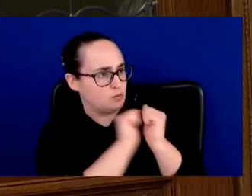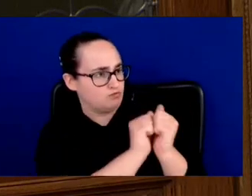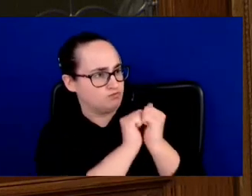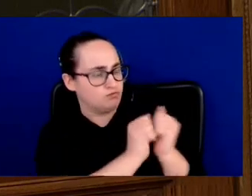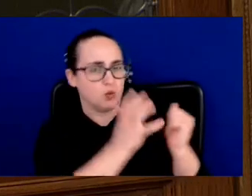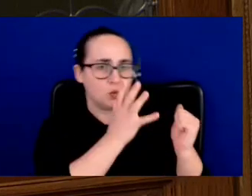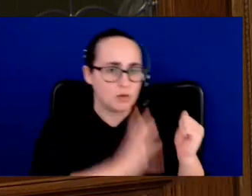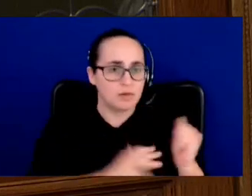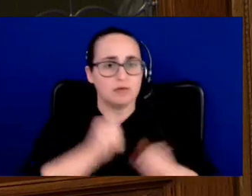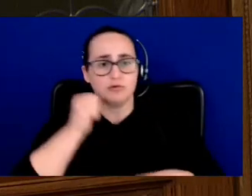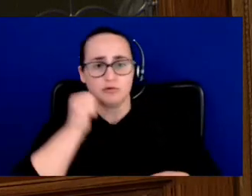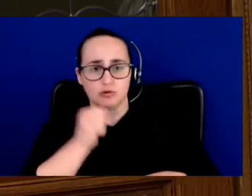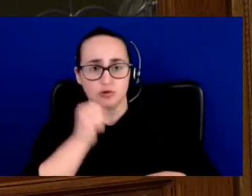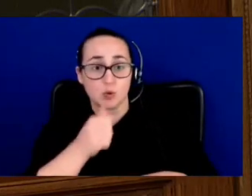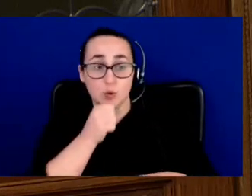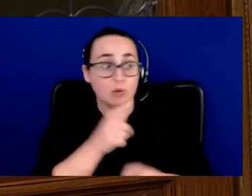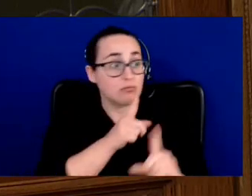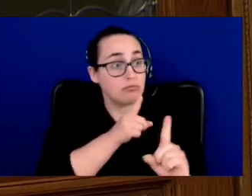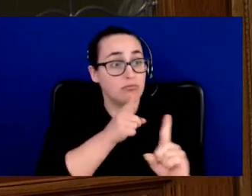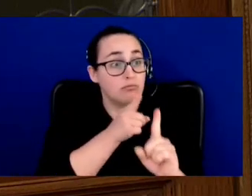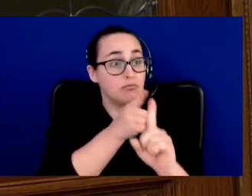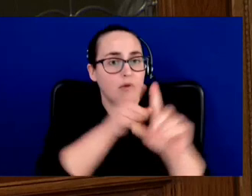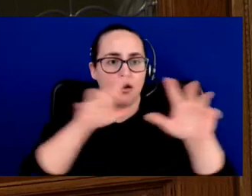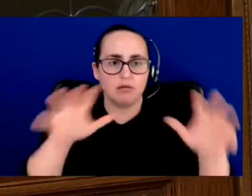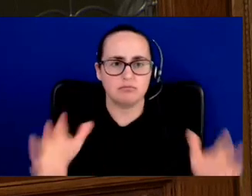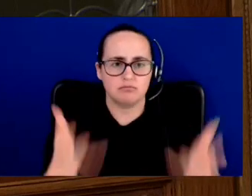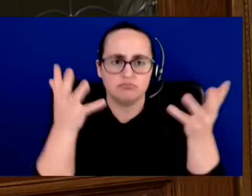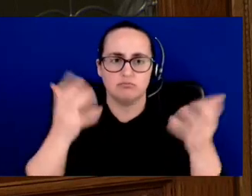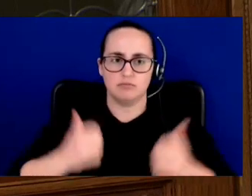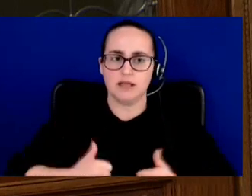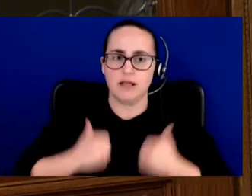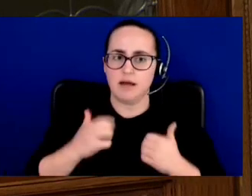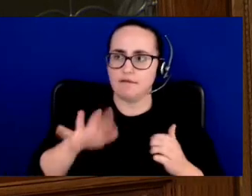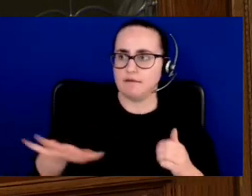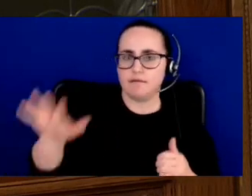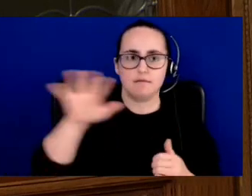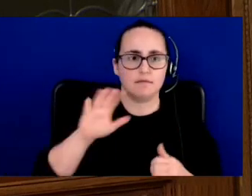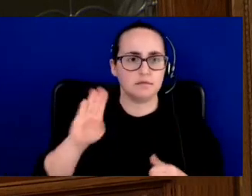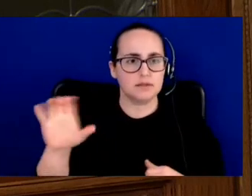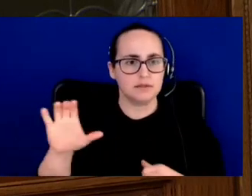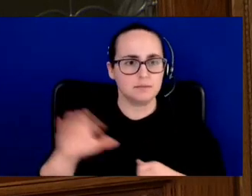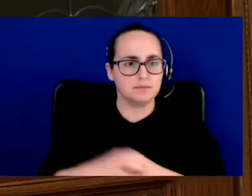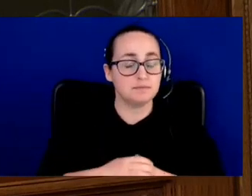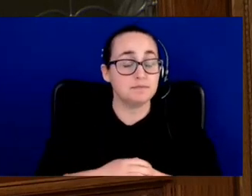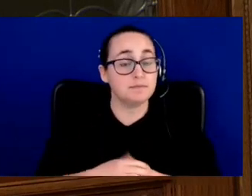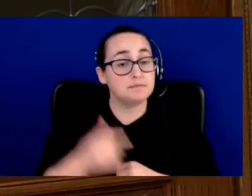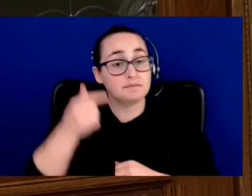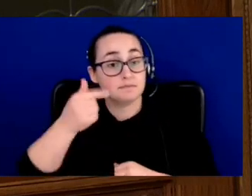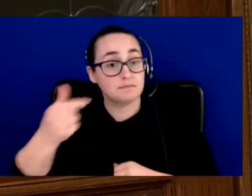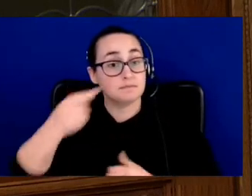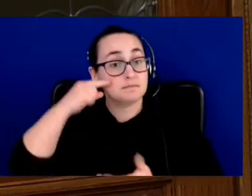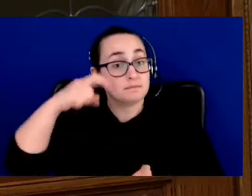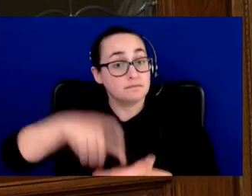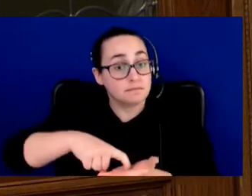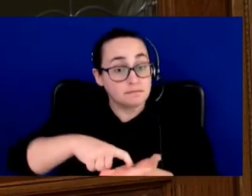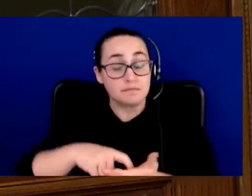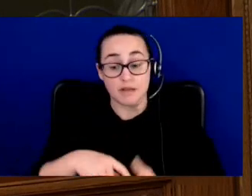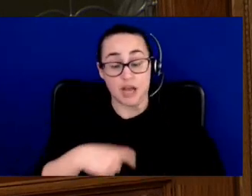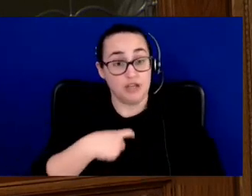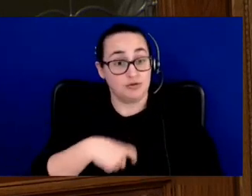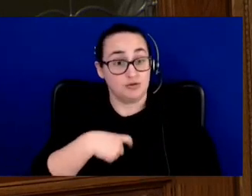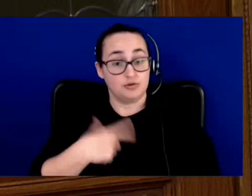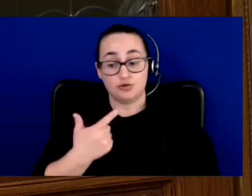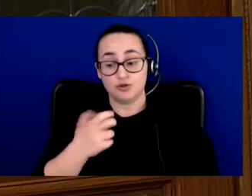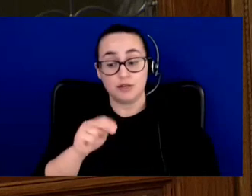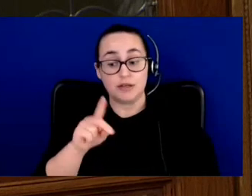making life better in our province. Our government recognizes that gender equity and empowering women benefits everyone and is essential to the